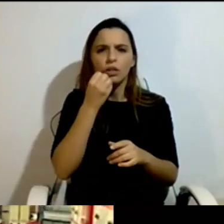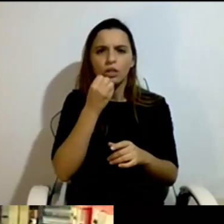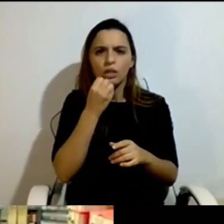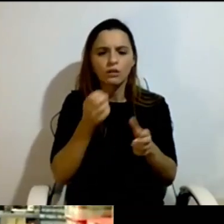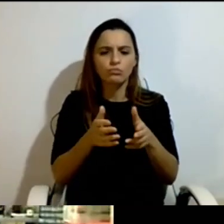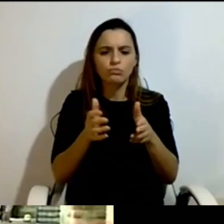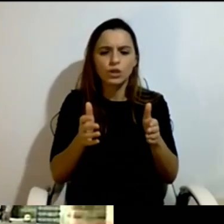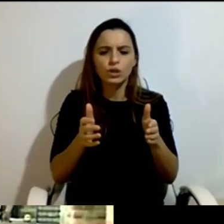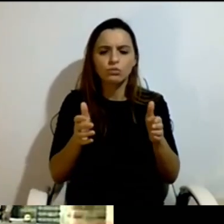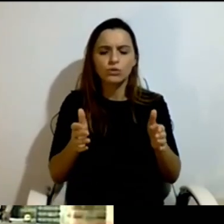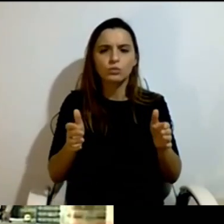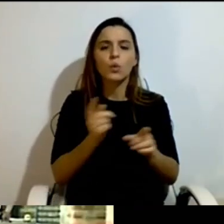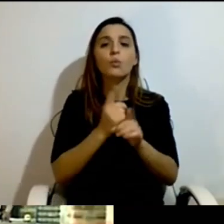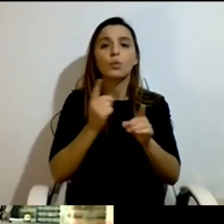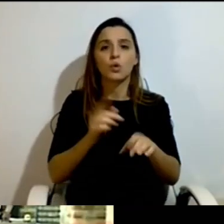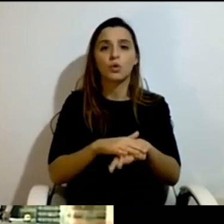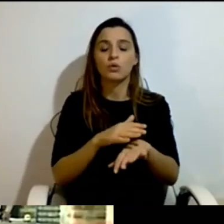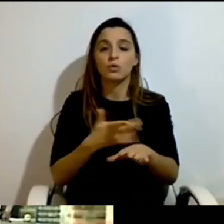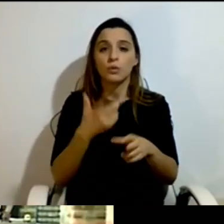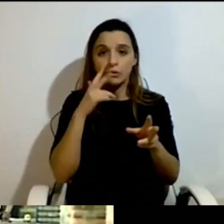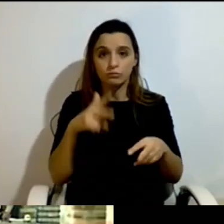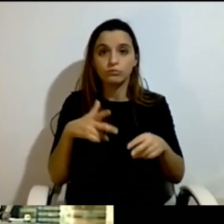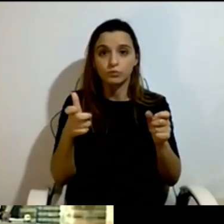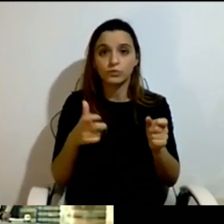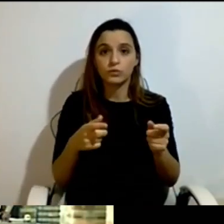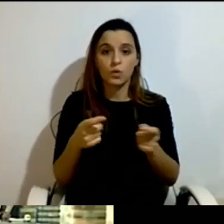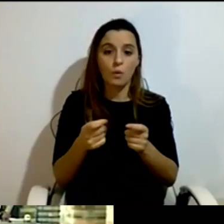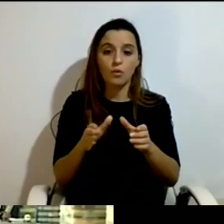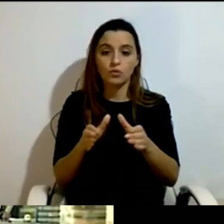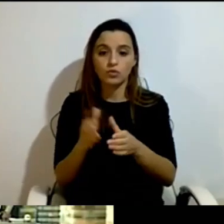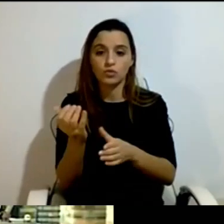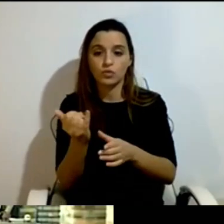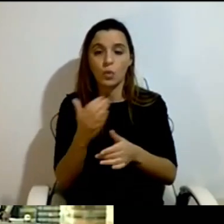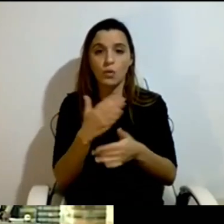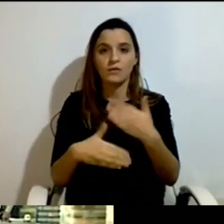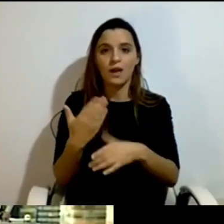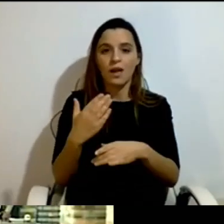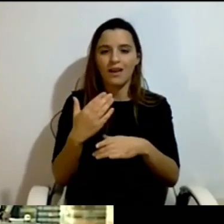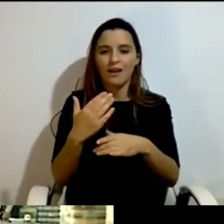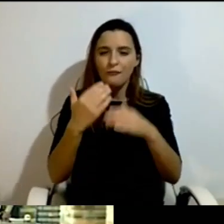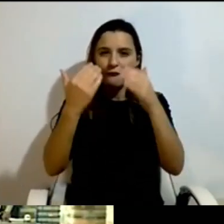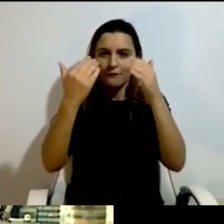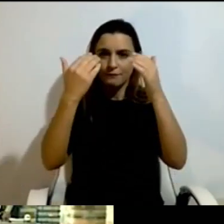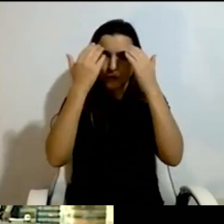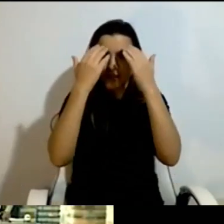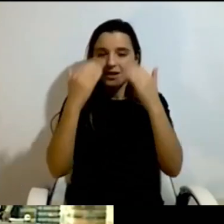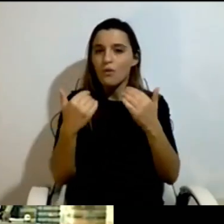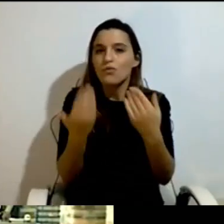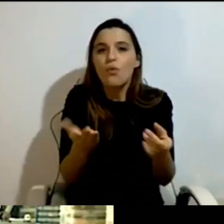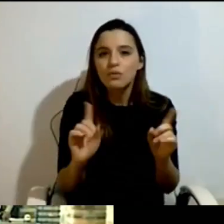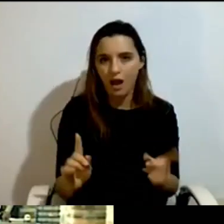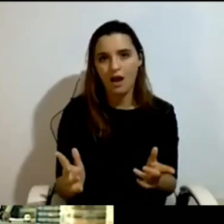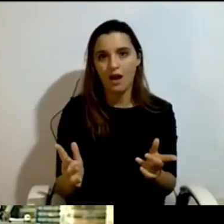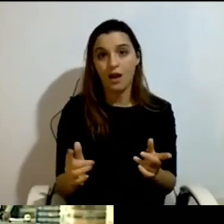these hundreds, do not inform their clients that there is such an allowance.